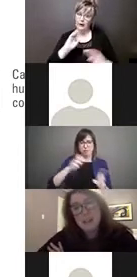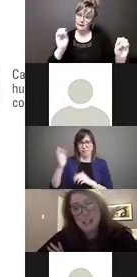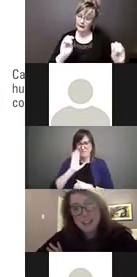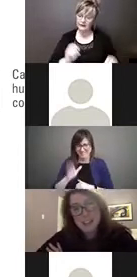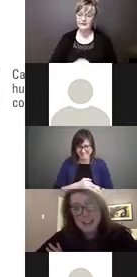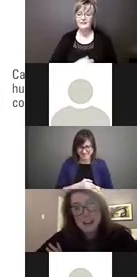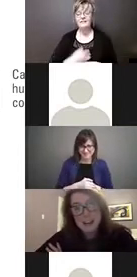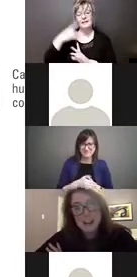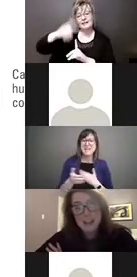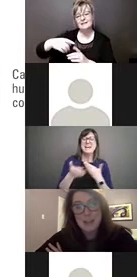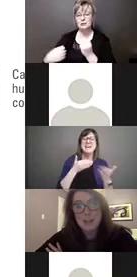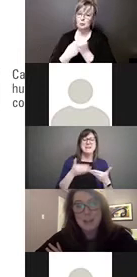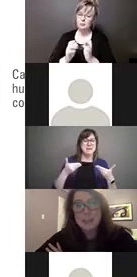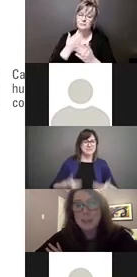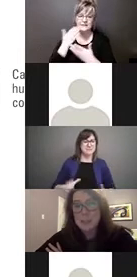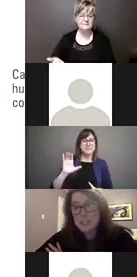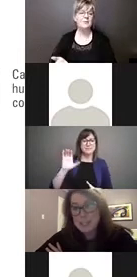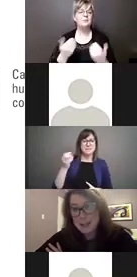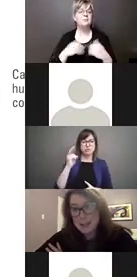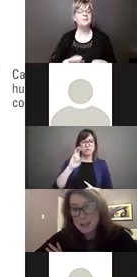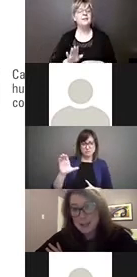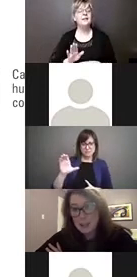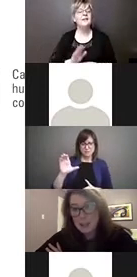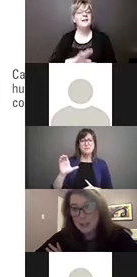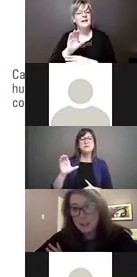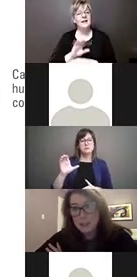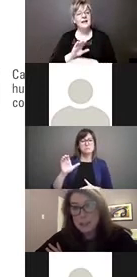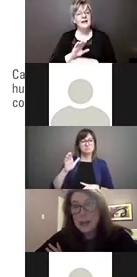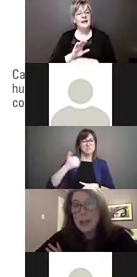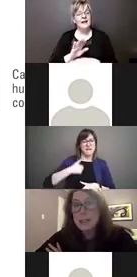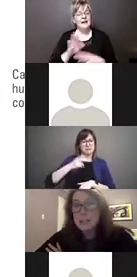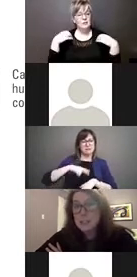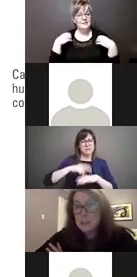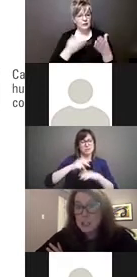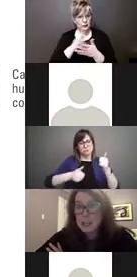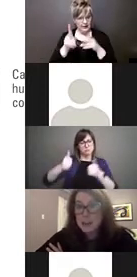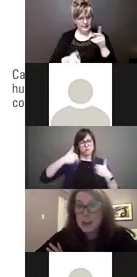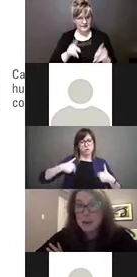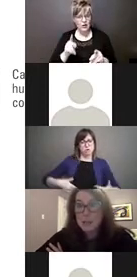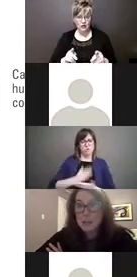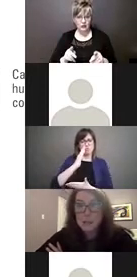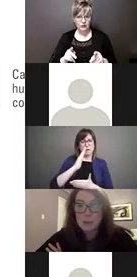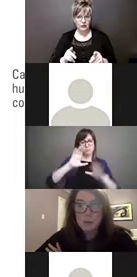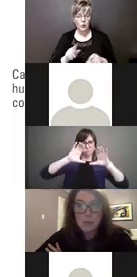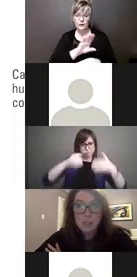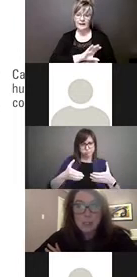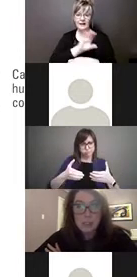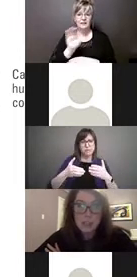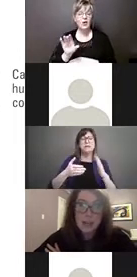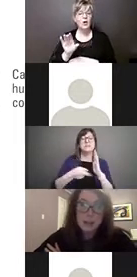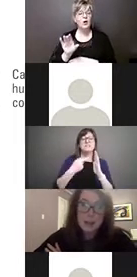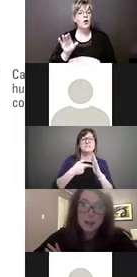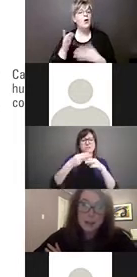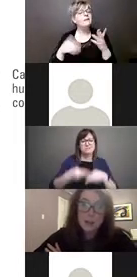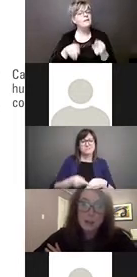mentioned, the Canadian Human Rights Commission is Canada's national human rights institution. We sometimes refer to